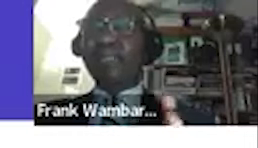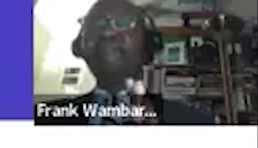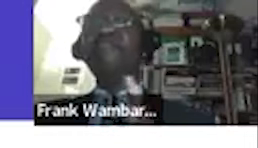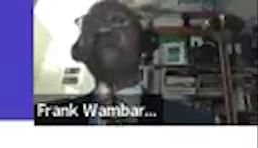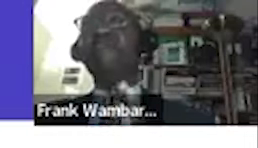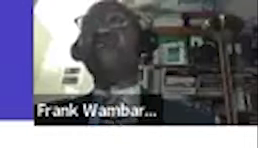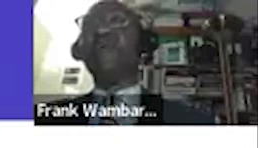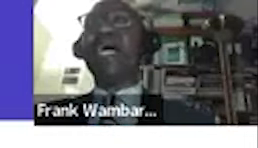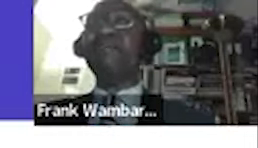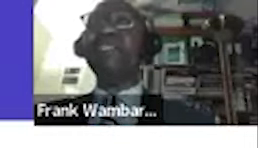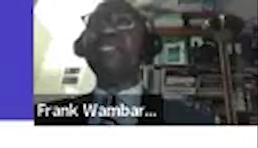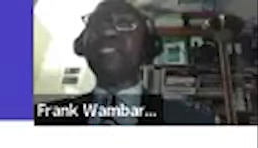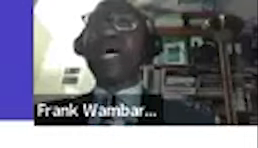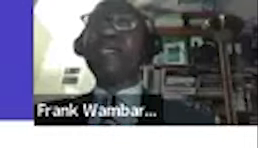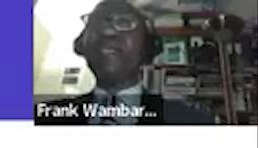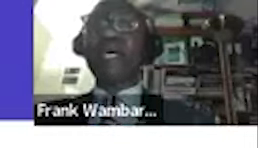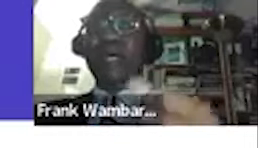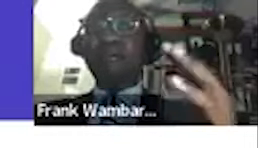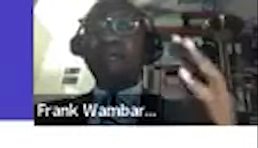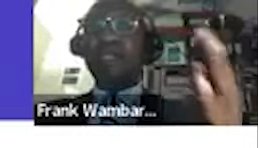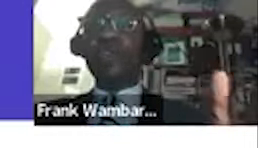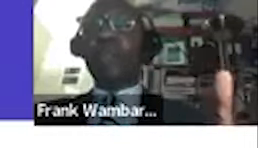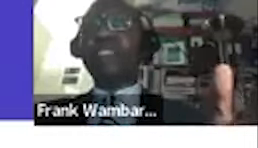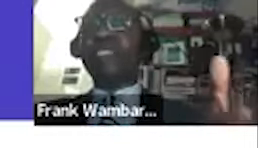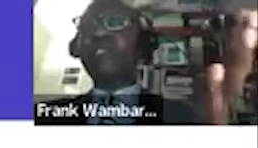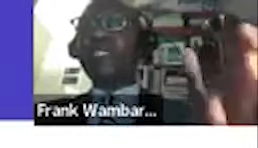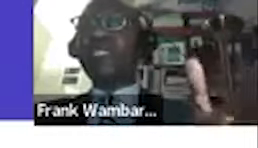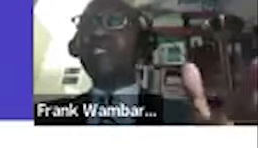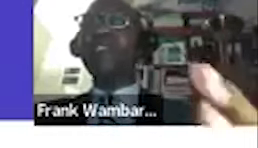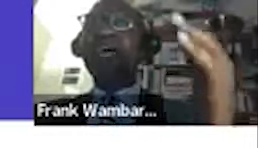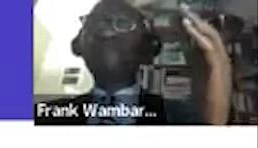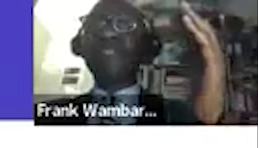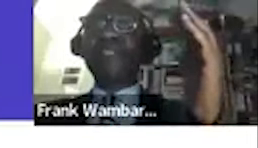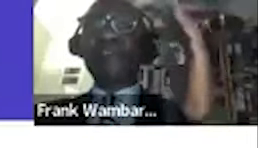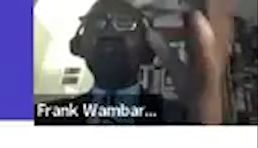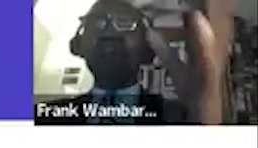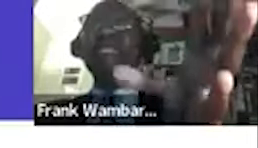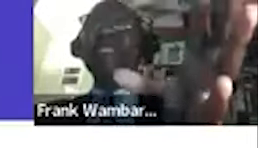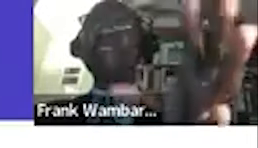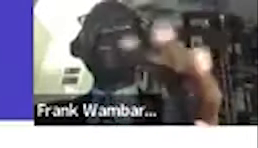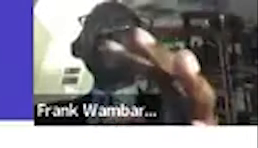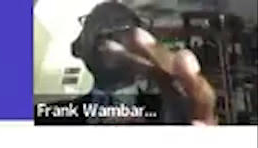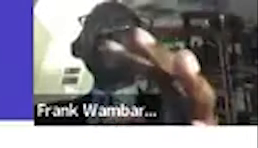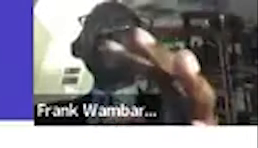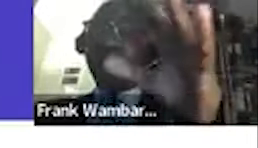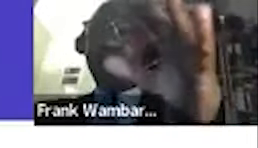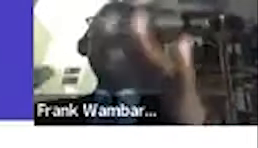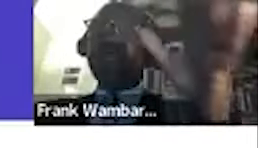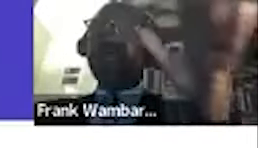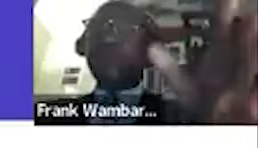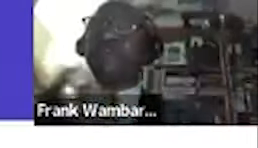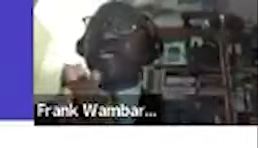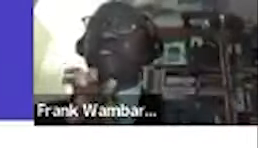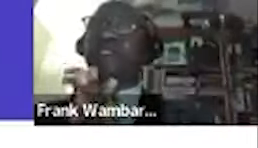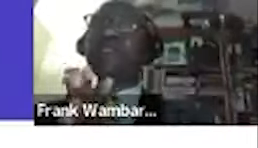therefore before you come try um to upscale your skills have several trainings uh